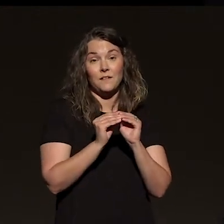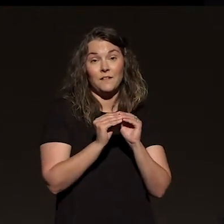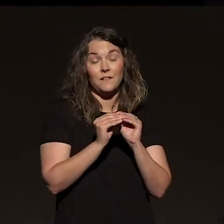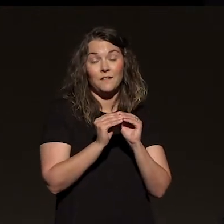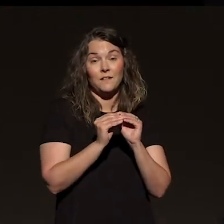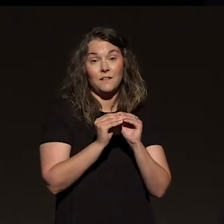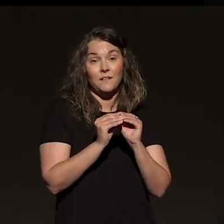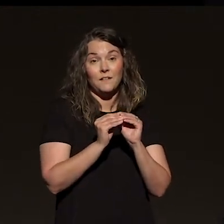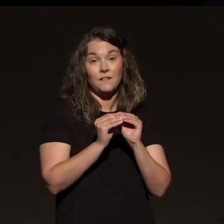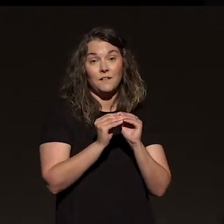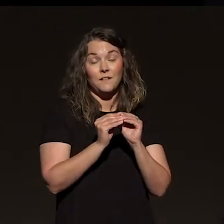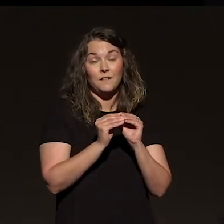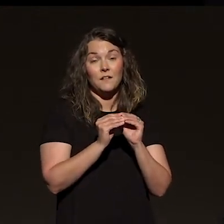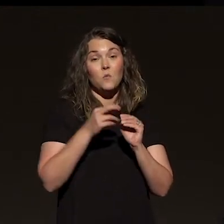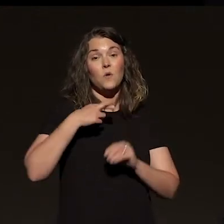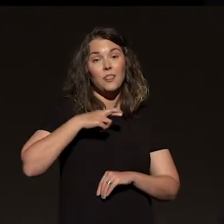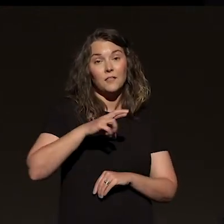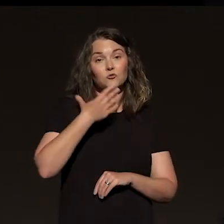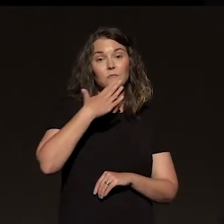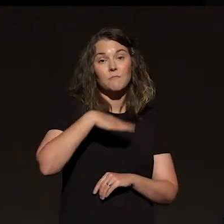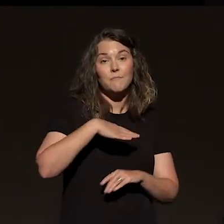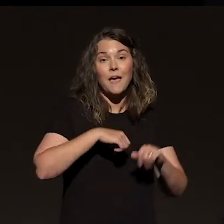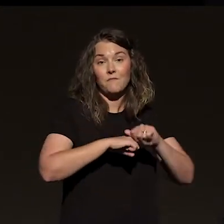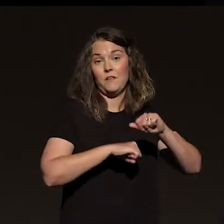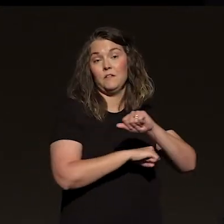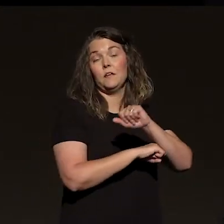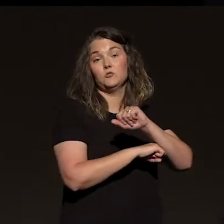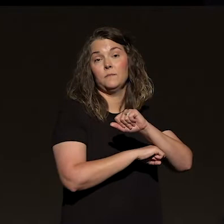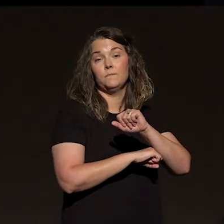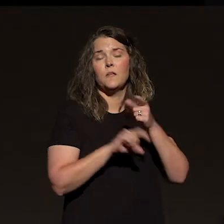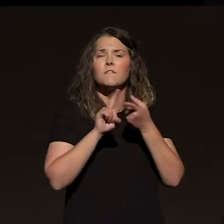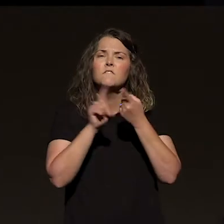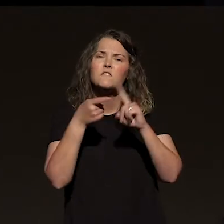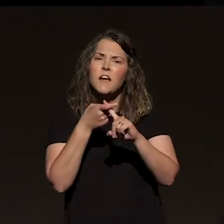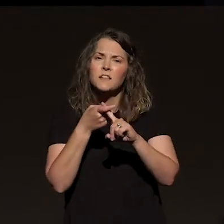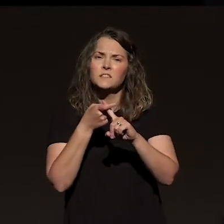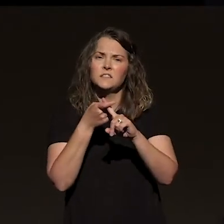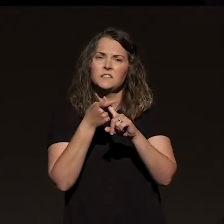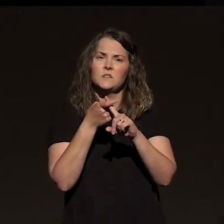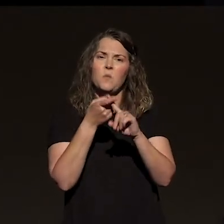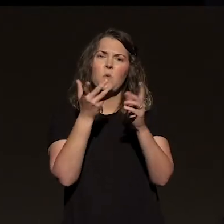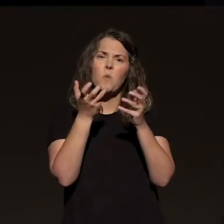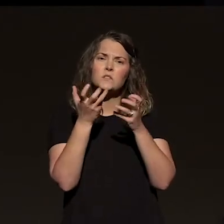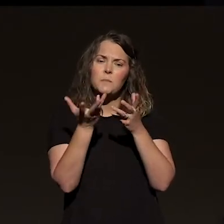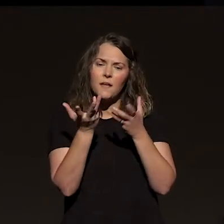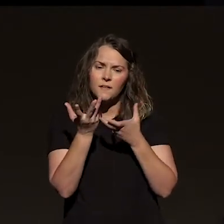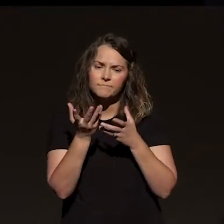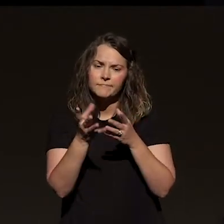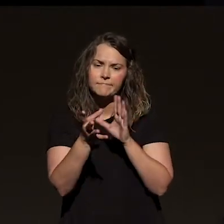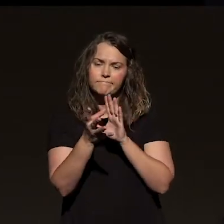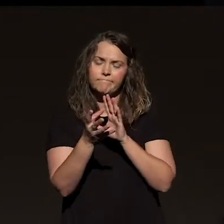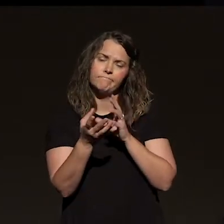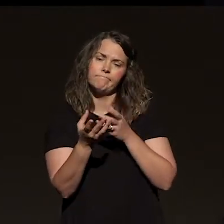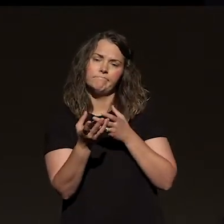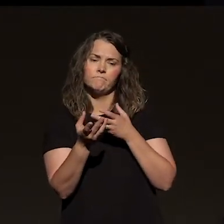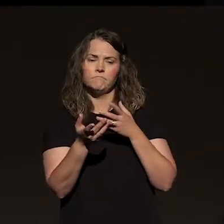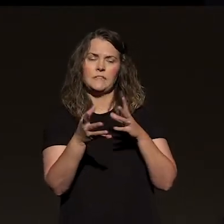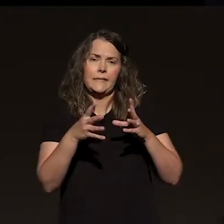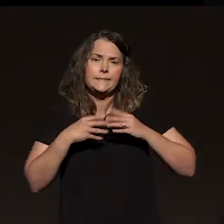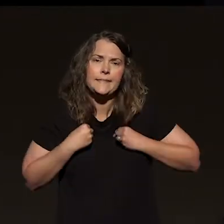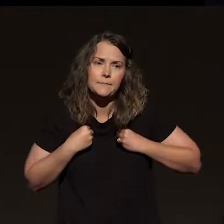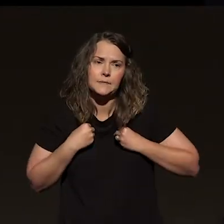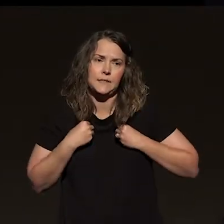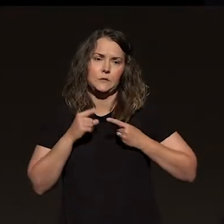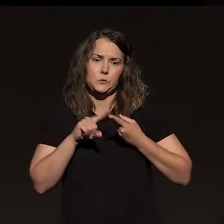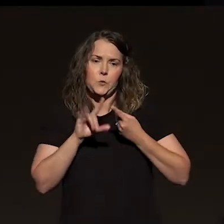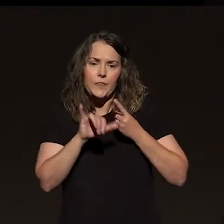Religion is a bad foundation. Friends, we spend our whole life trying to be accepted, trying to fit in, trying to get into the right sorority